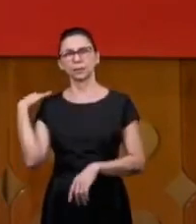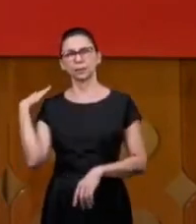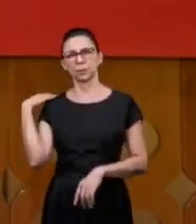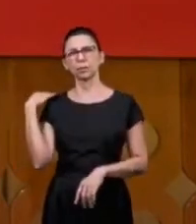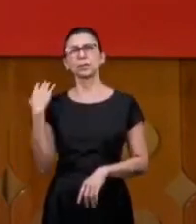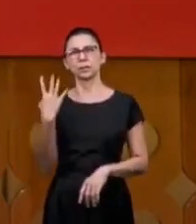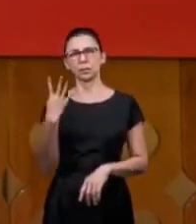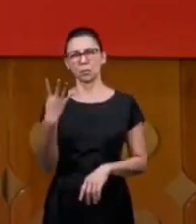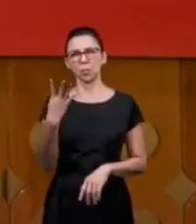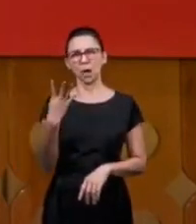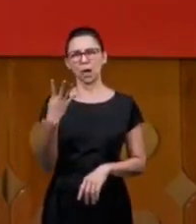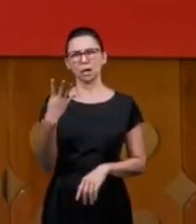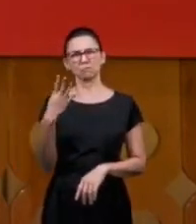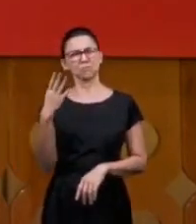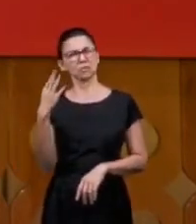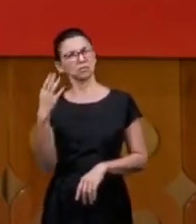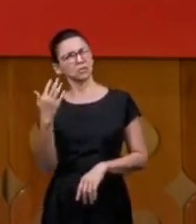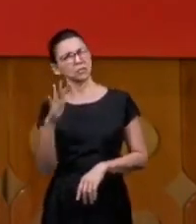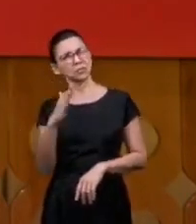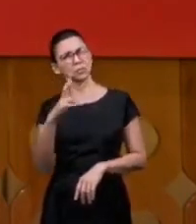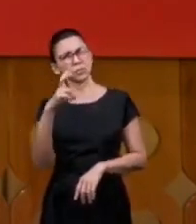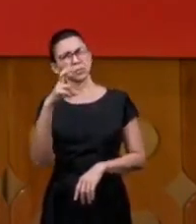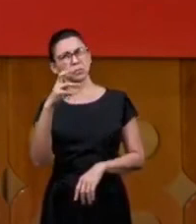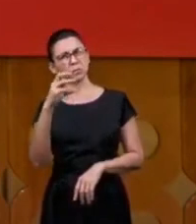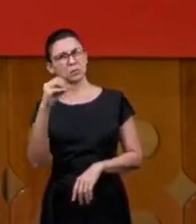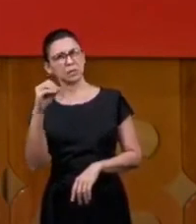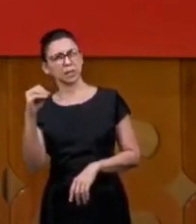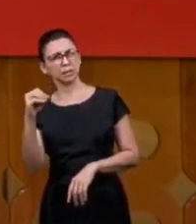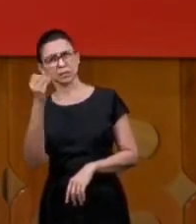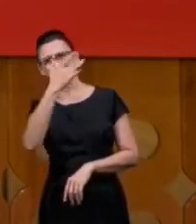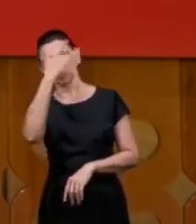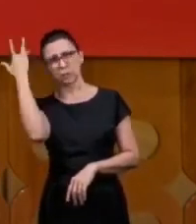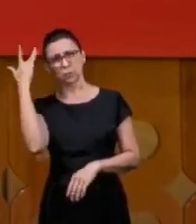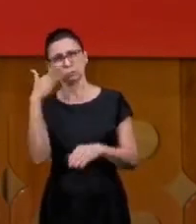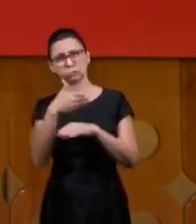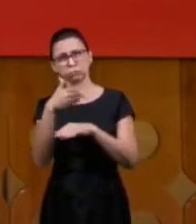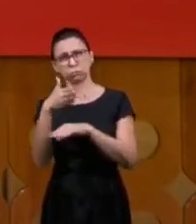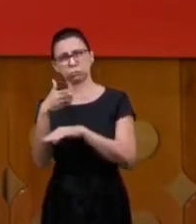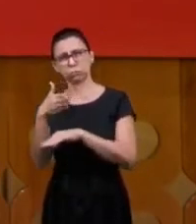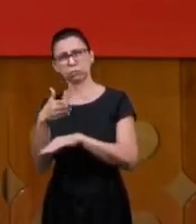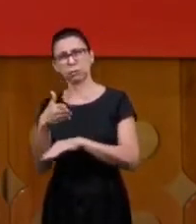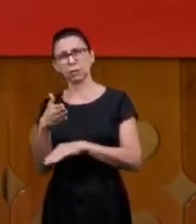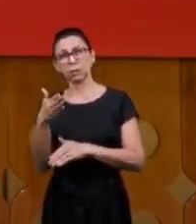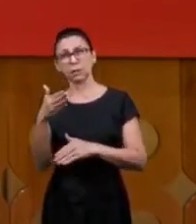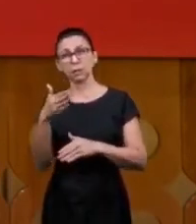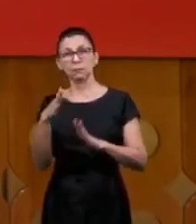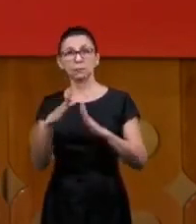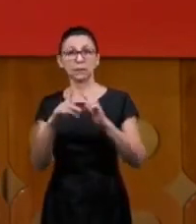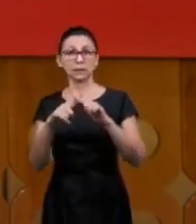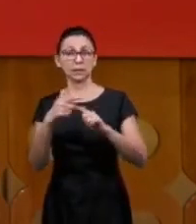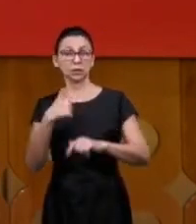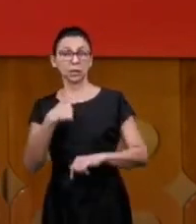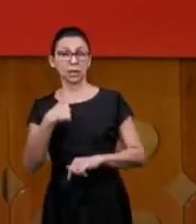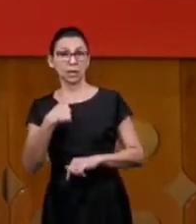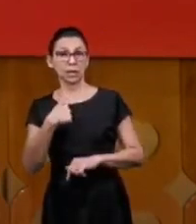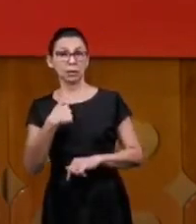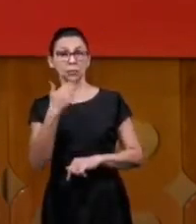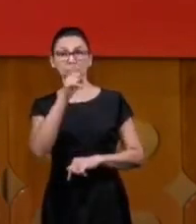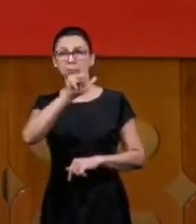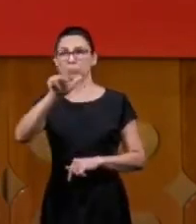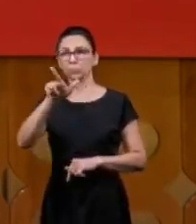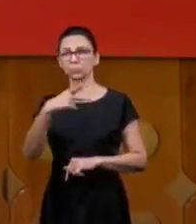500 or so members and in the church there I was and there was another pastor